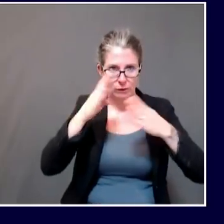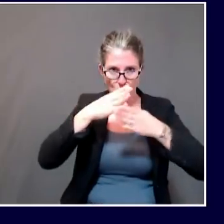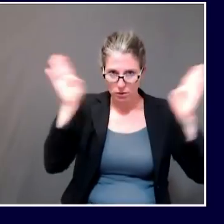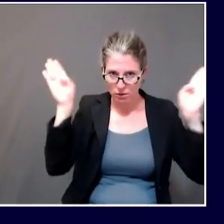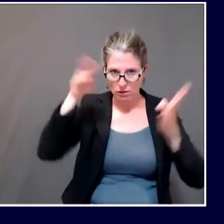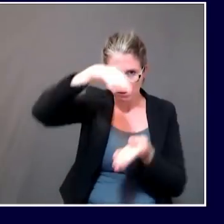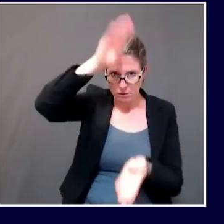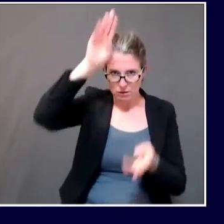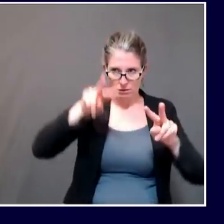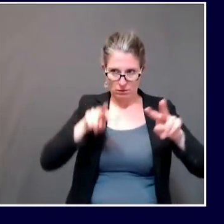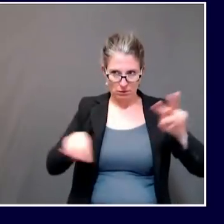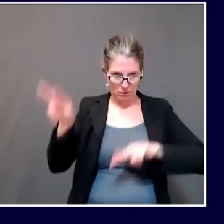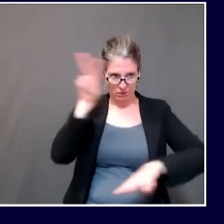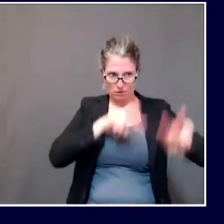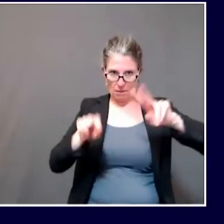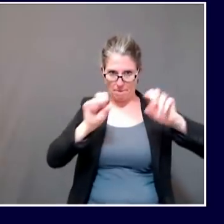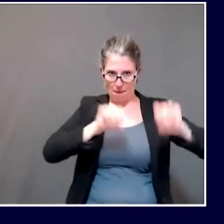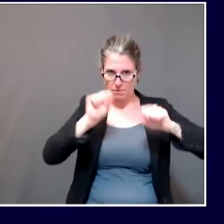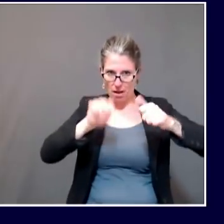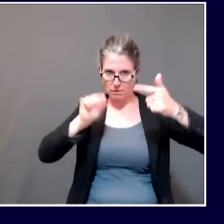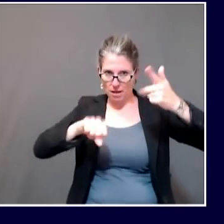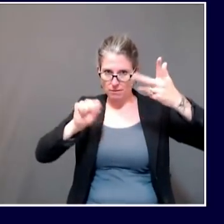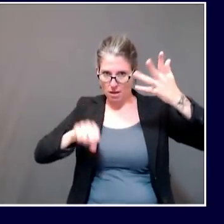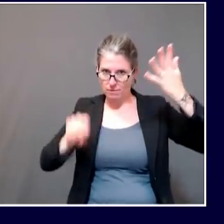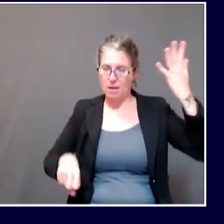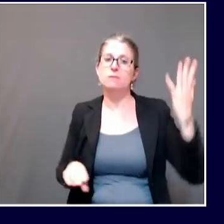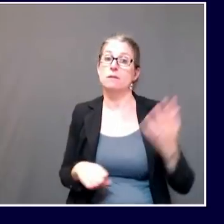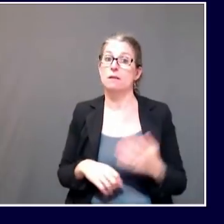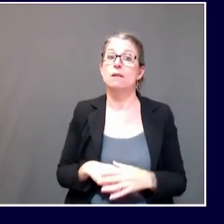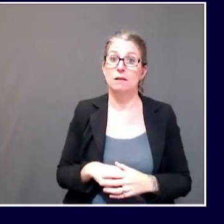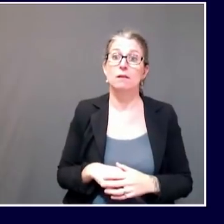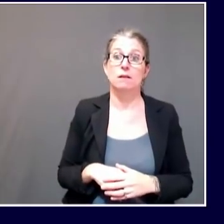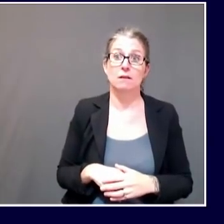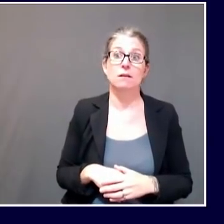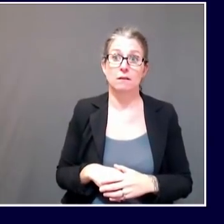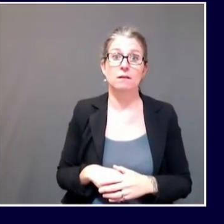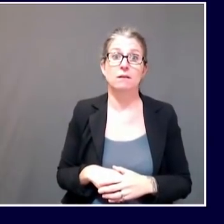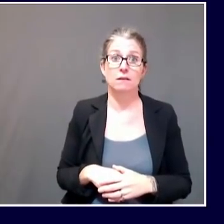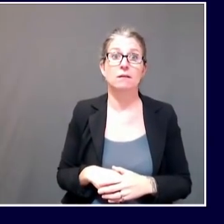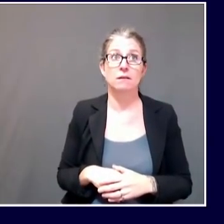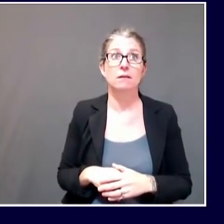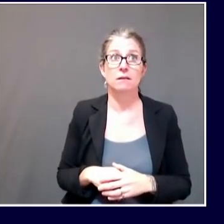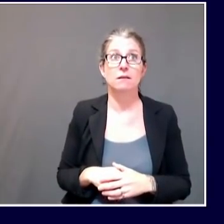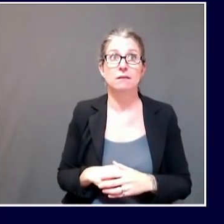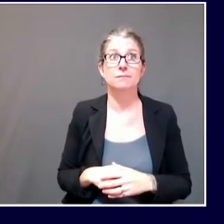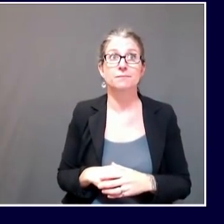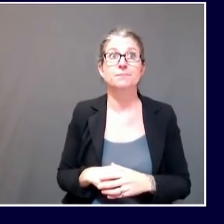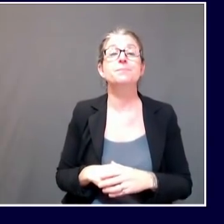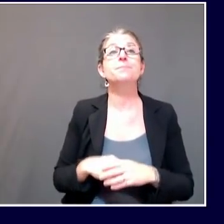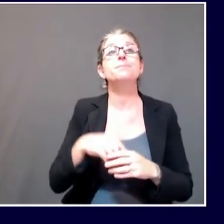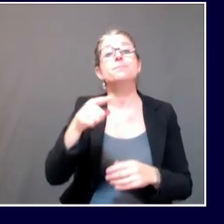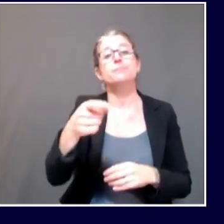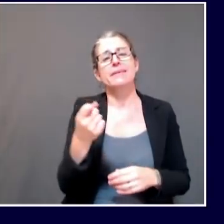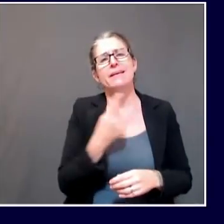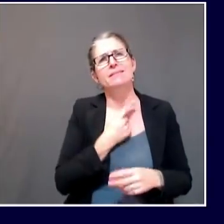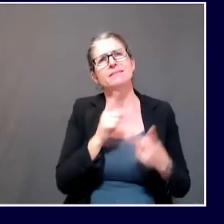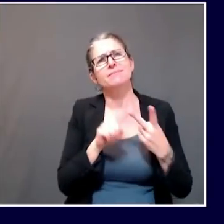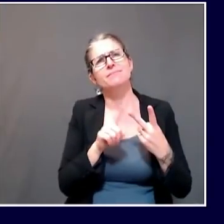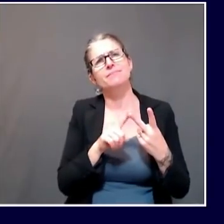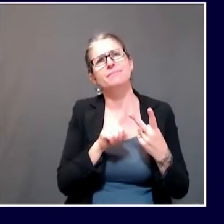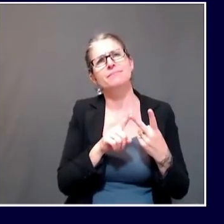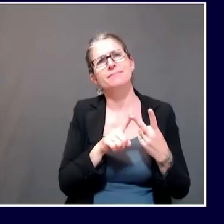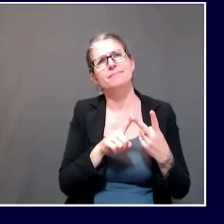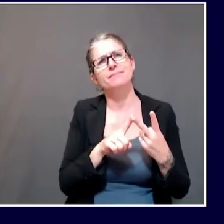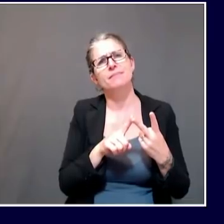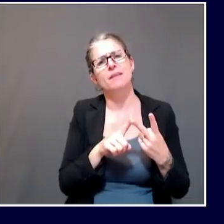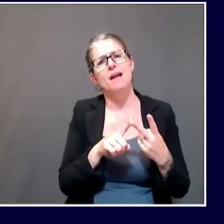respect to things that may have contributed to the increase of cases there, that's part of the fact, that's part of the features